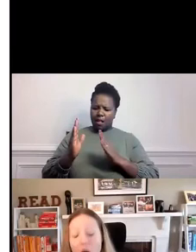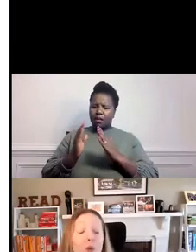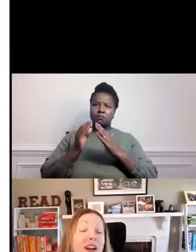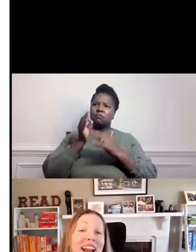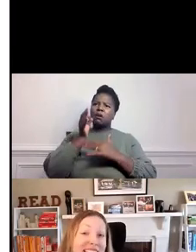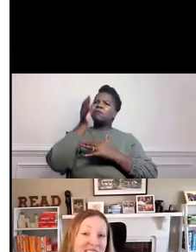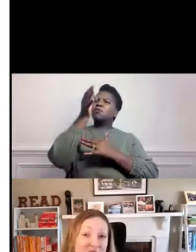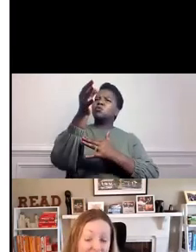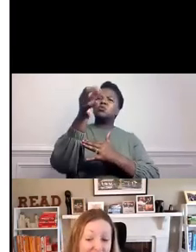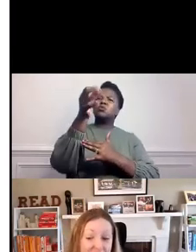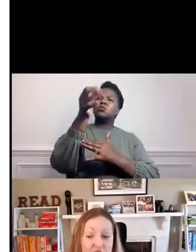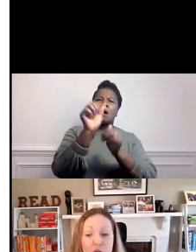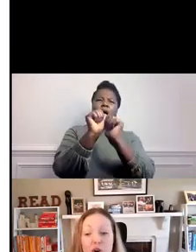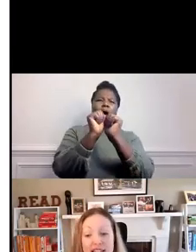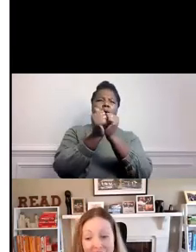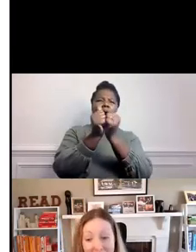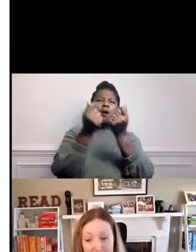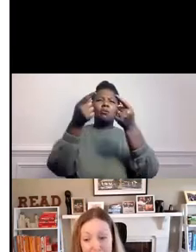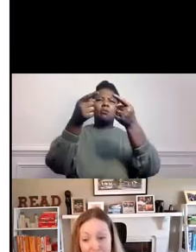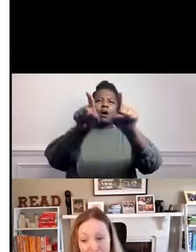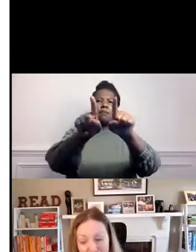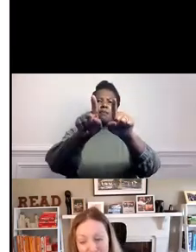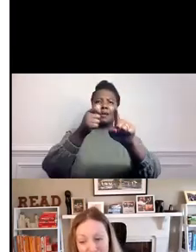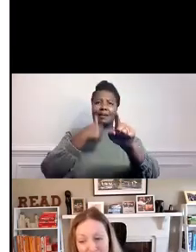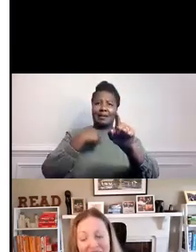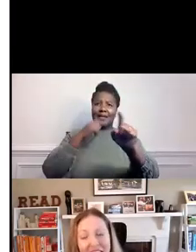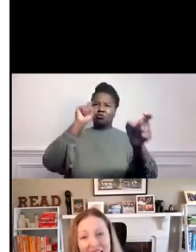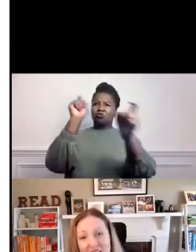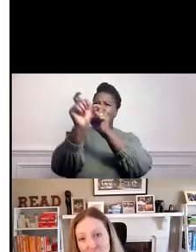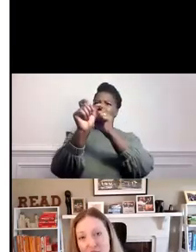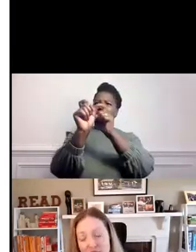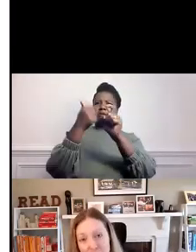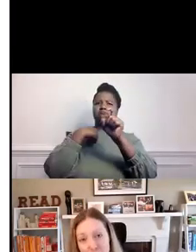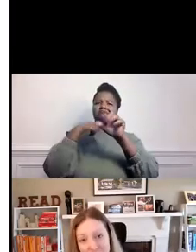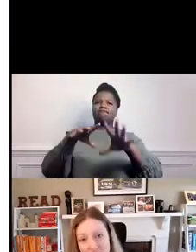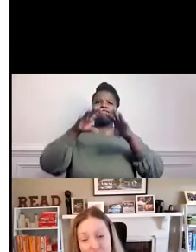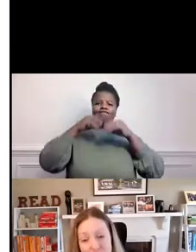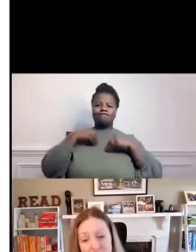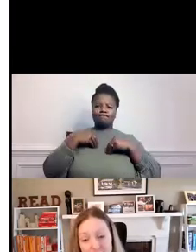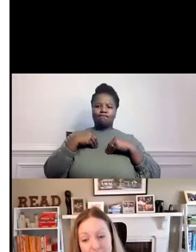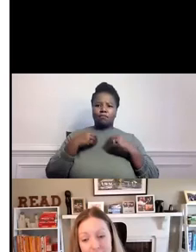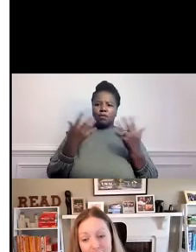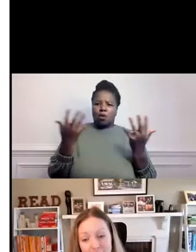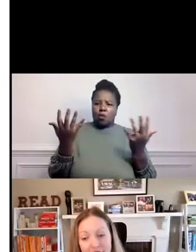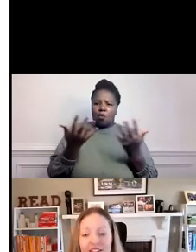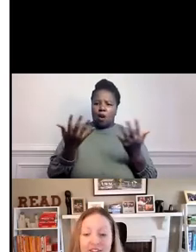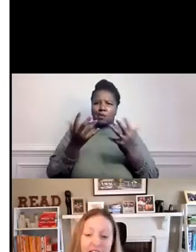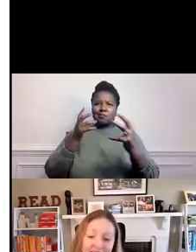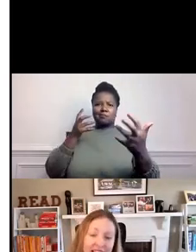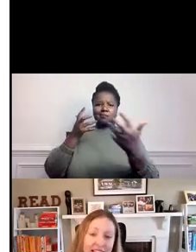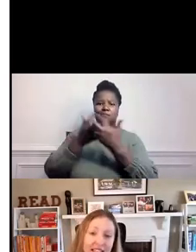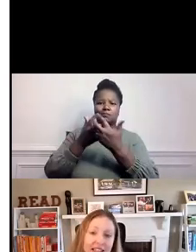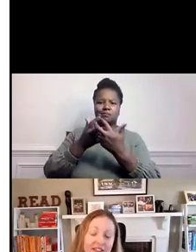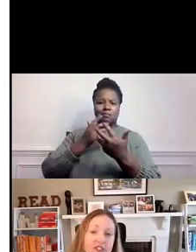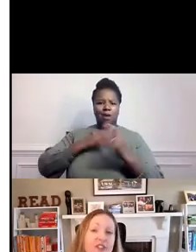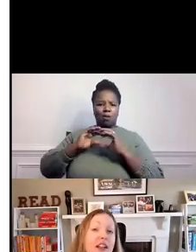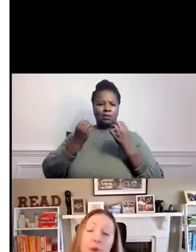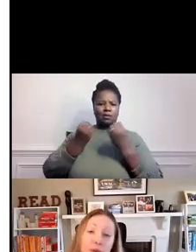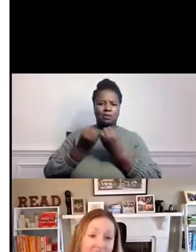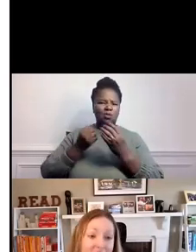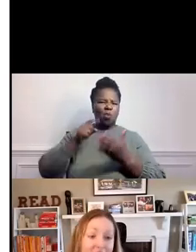out? What would I need to change or adapt? And ask those tough questions. And finally,